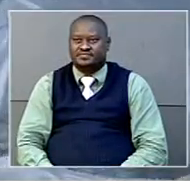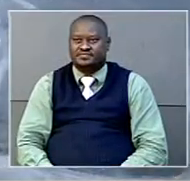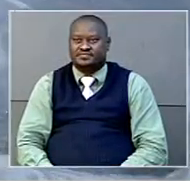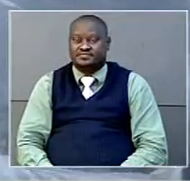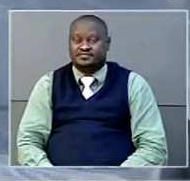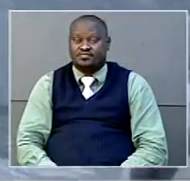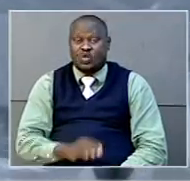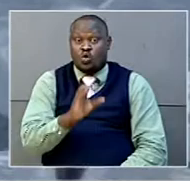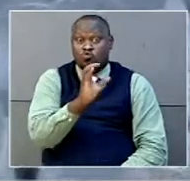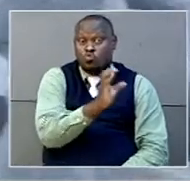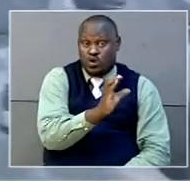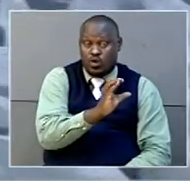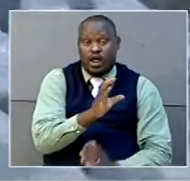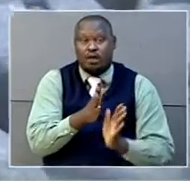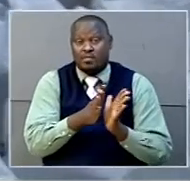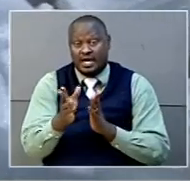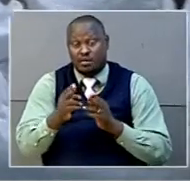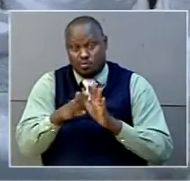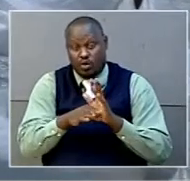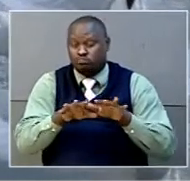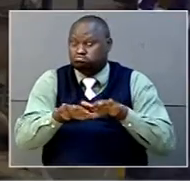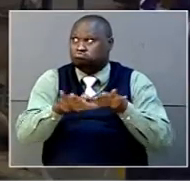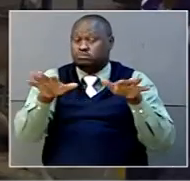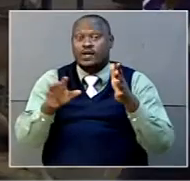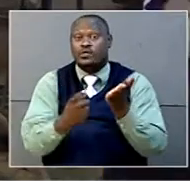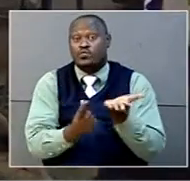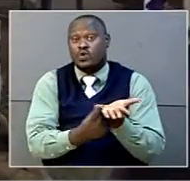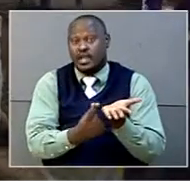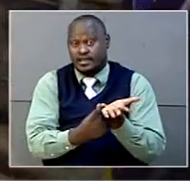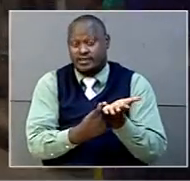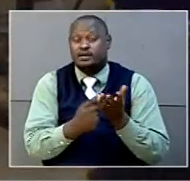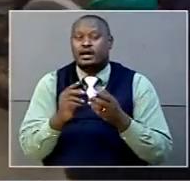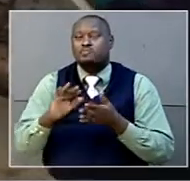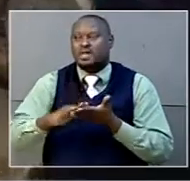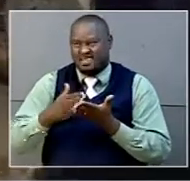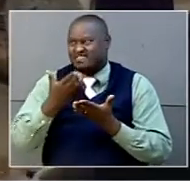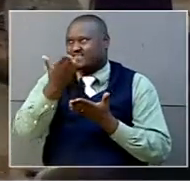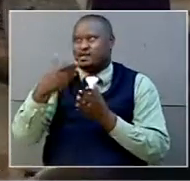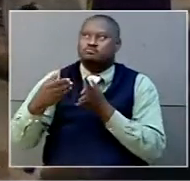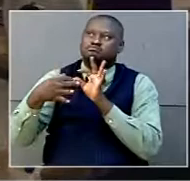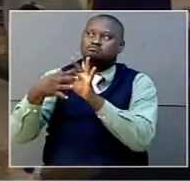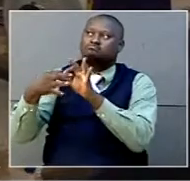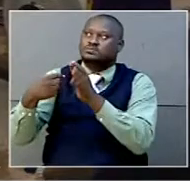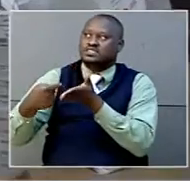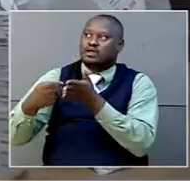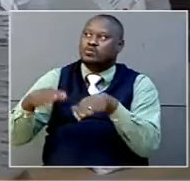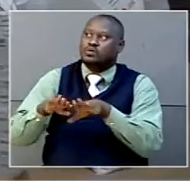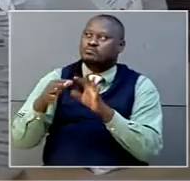Coca-Cola plans to roll out this initiative across the country and numerous partnerships have been entered. We are going to be